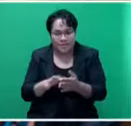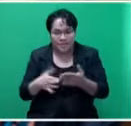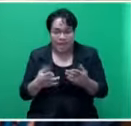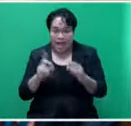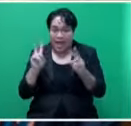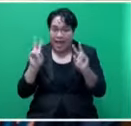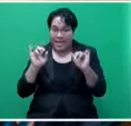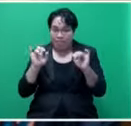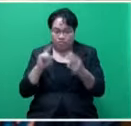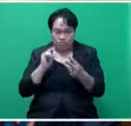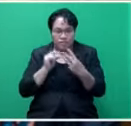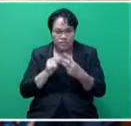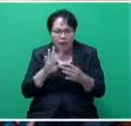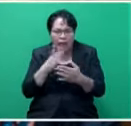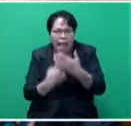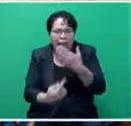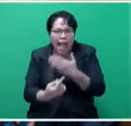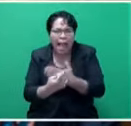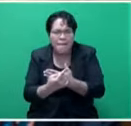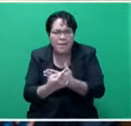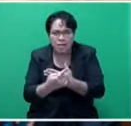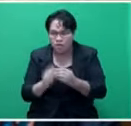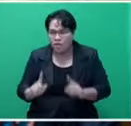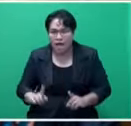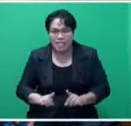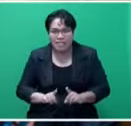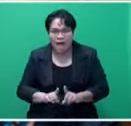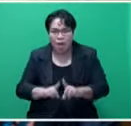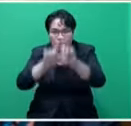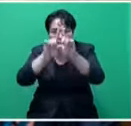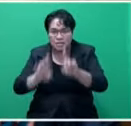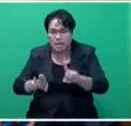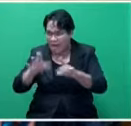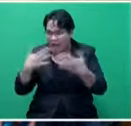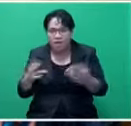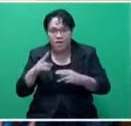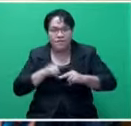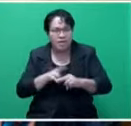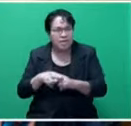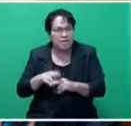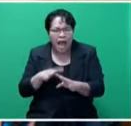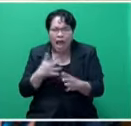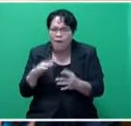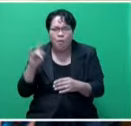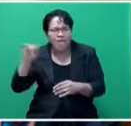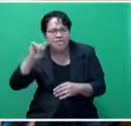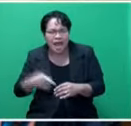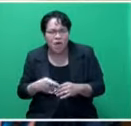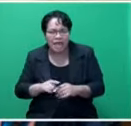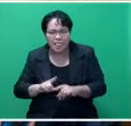issue is what happens to the current towers that are all over Fiji? There's roughly about 1,000 towers.